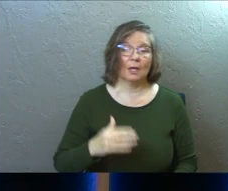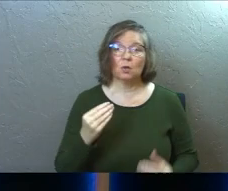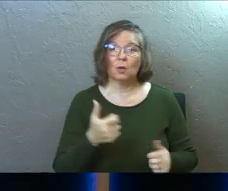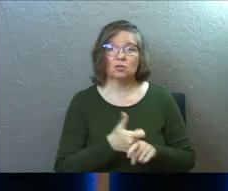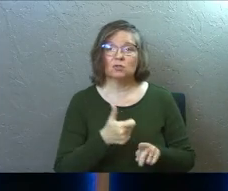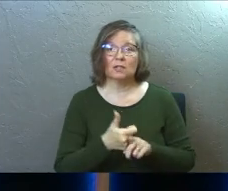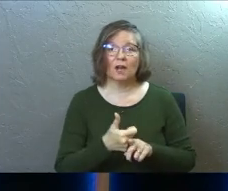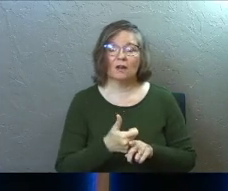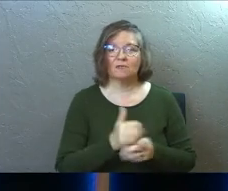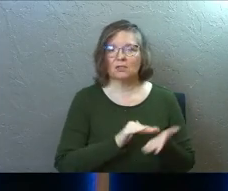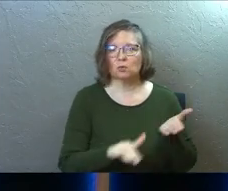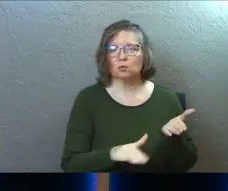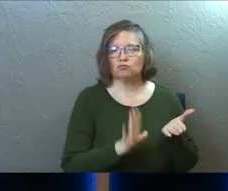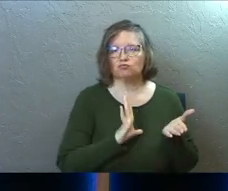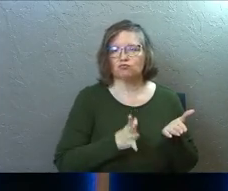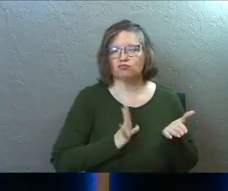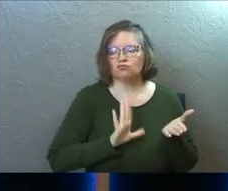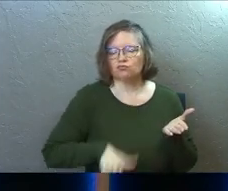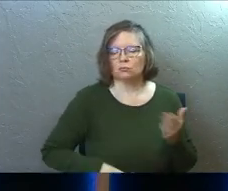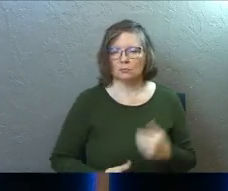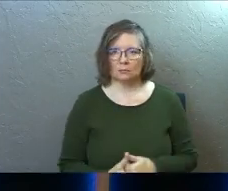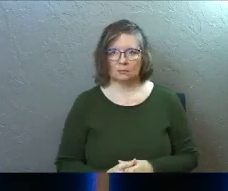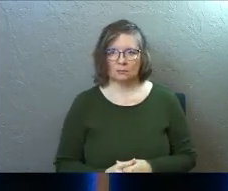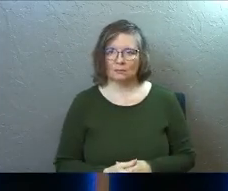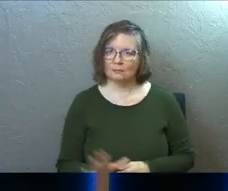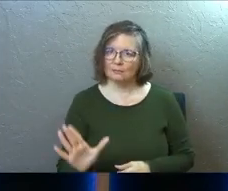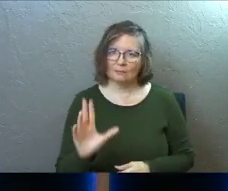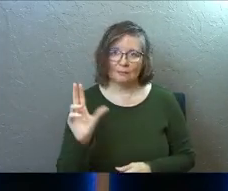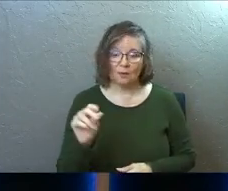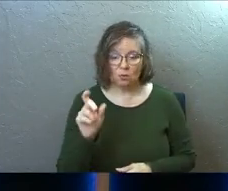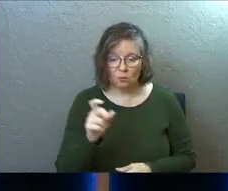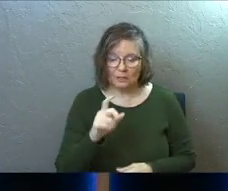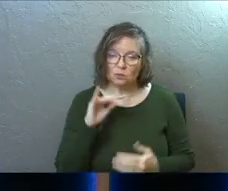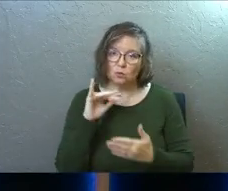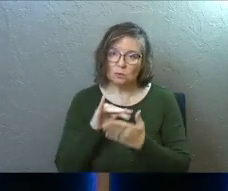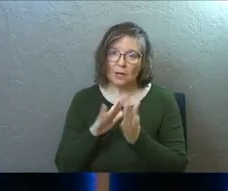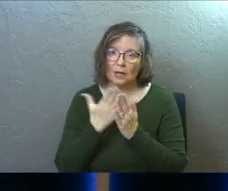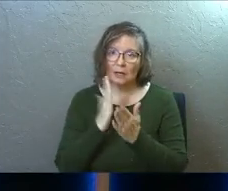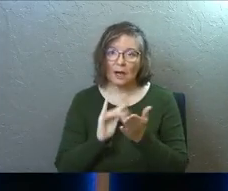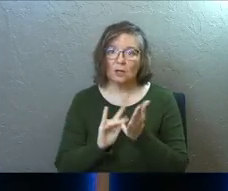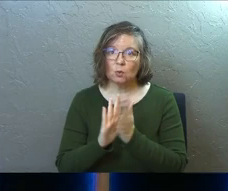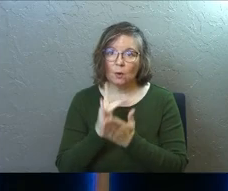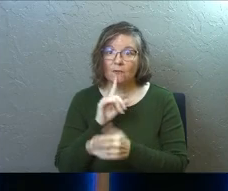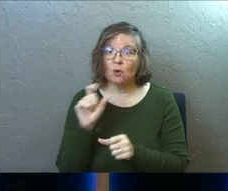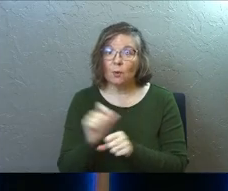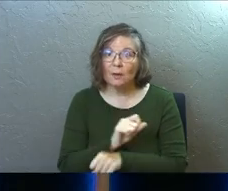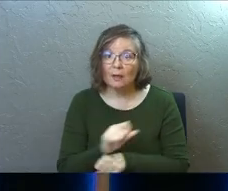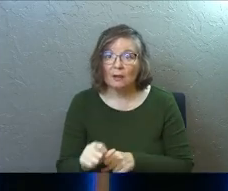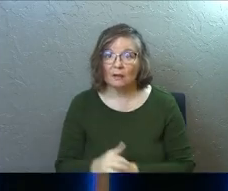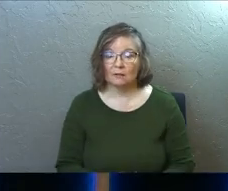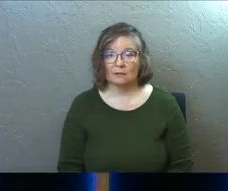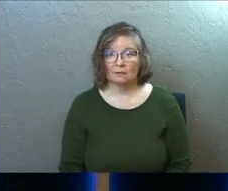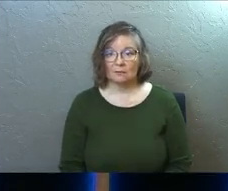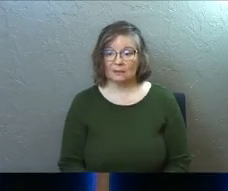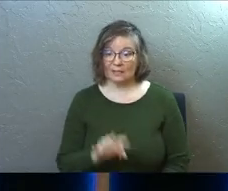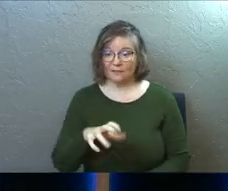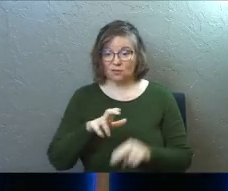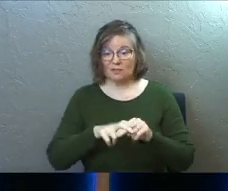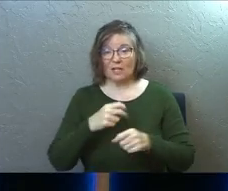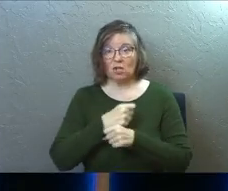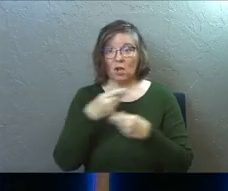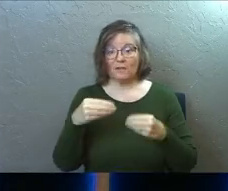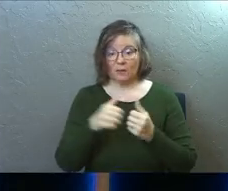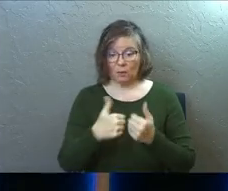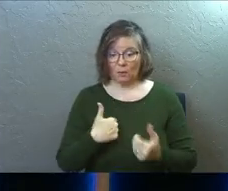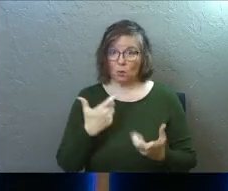let yourself off the hook in the past. You need to study God's words for real. If you're sitting at the